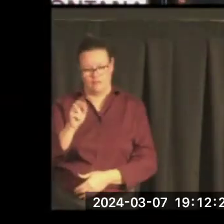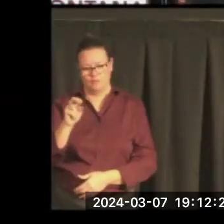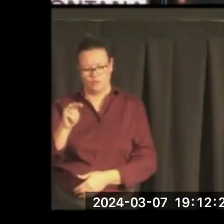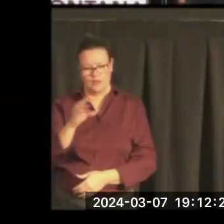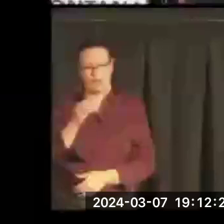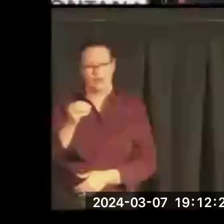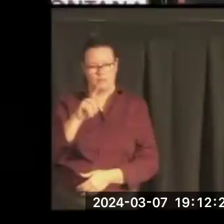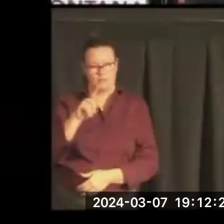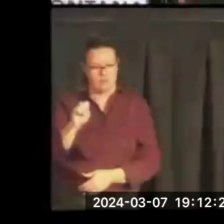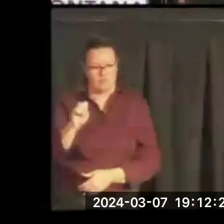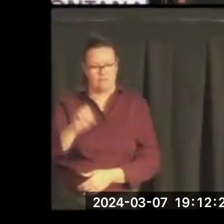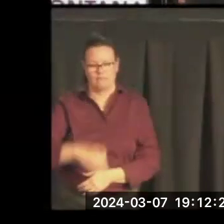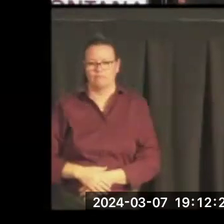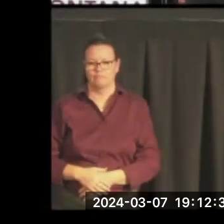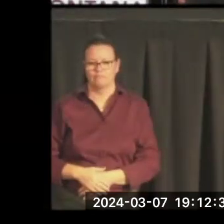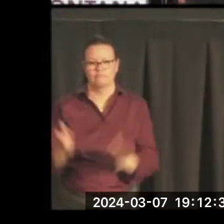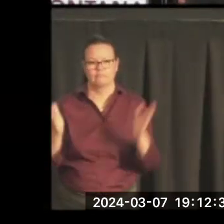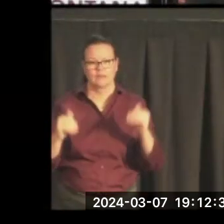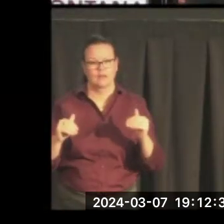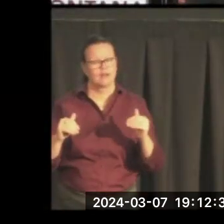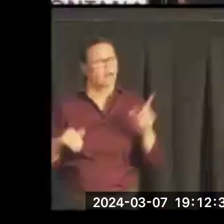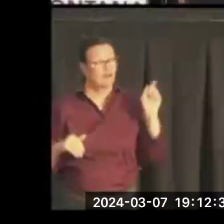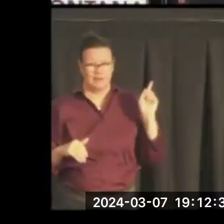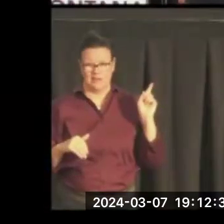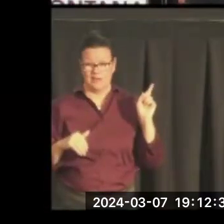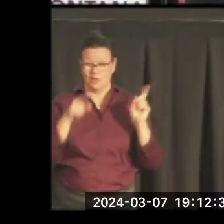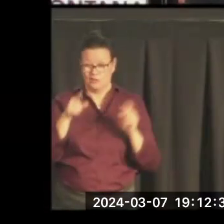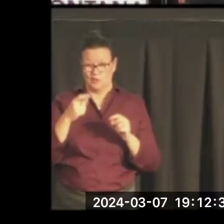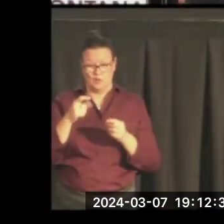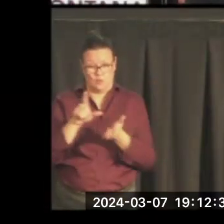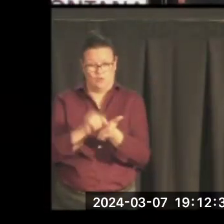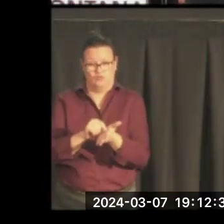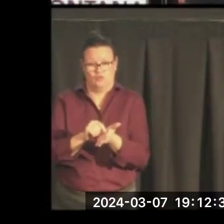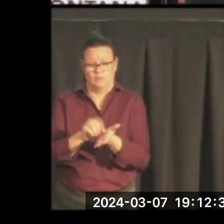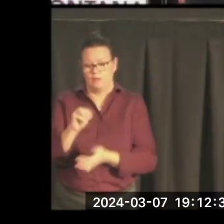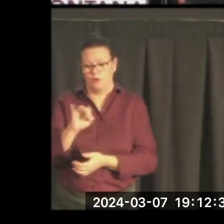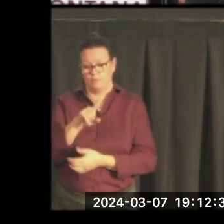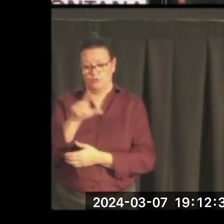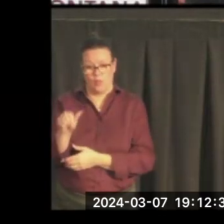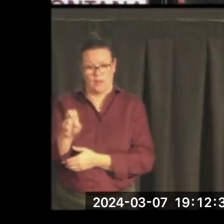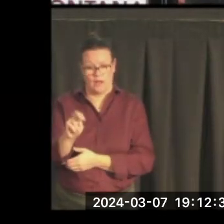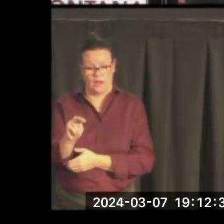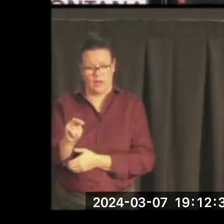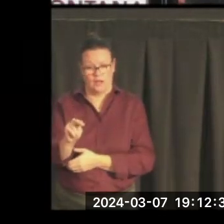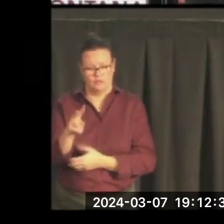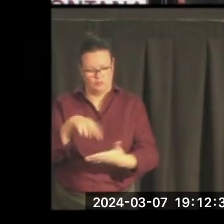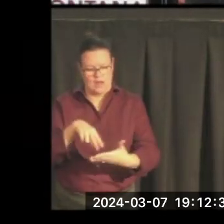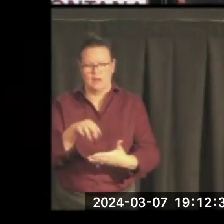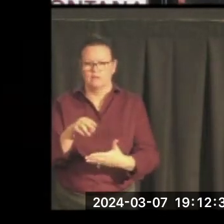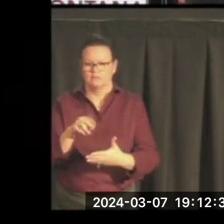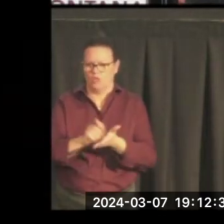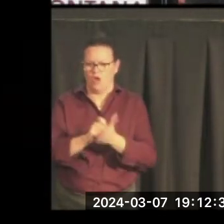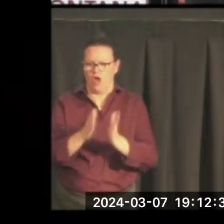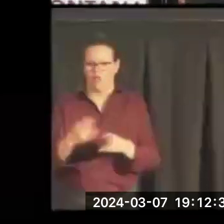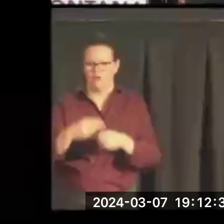If you read Mary Moe's articles in The Missoulian, which I always find interesting and thoughtful, on occasion